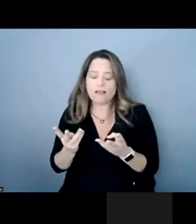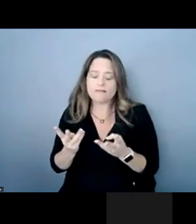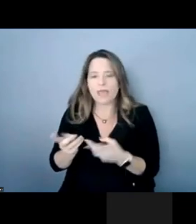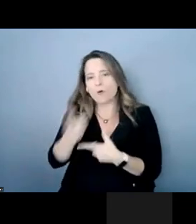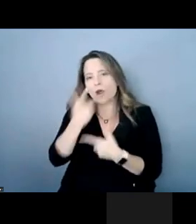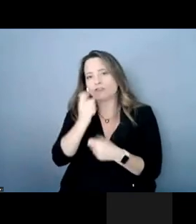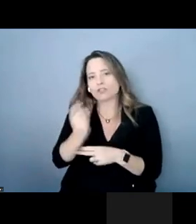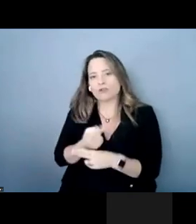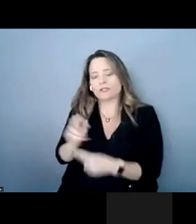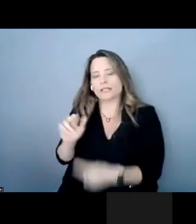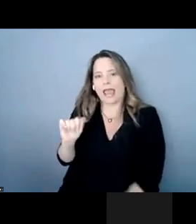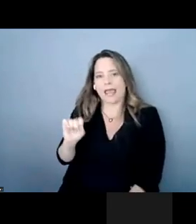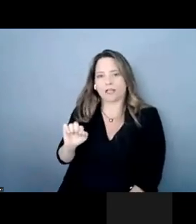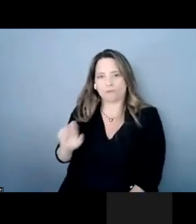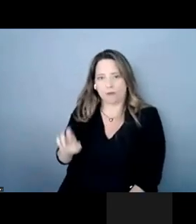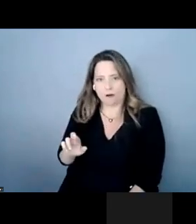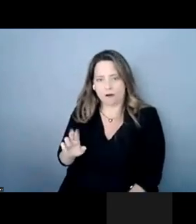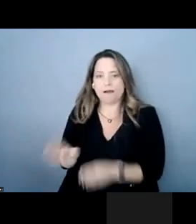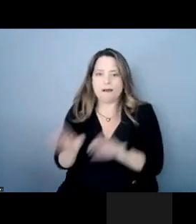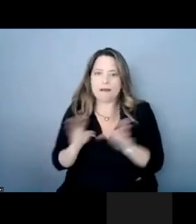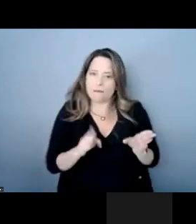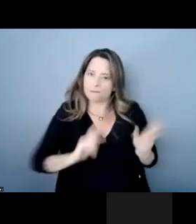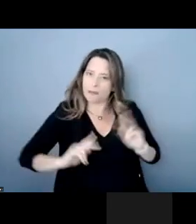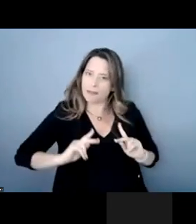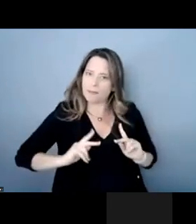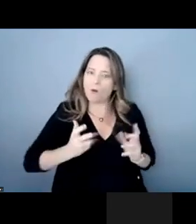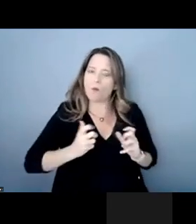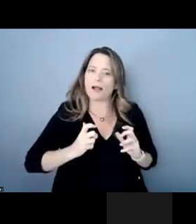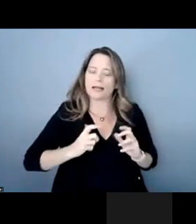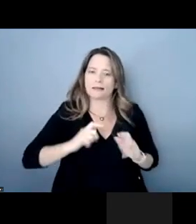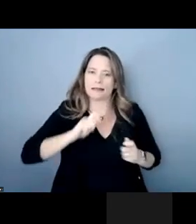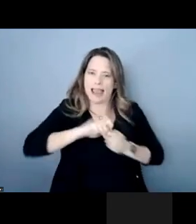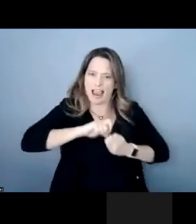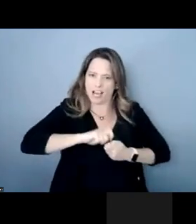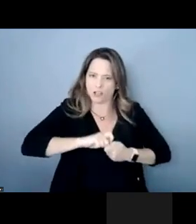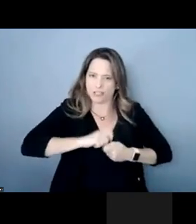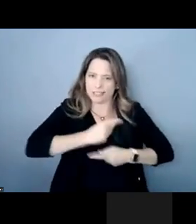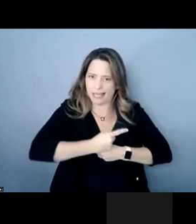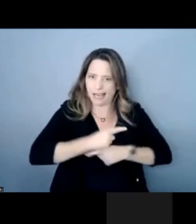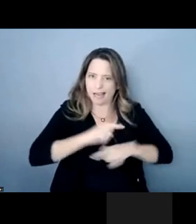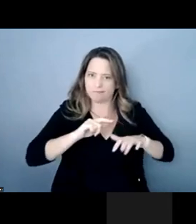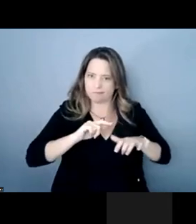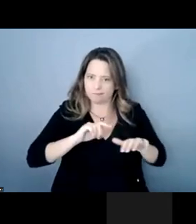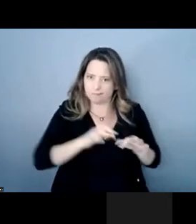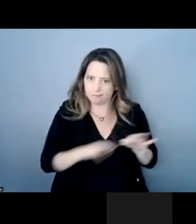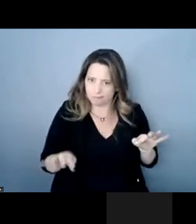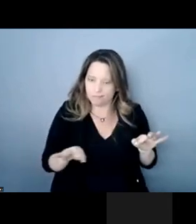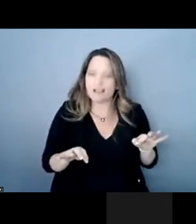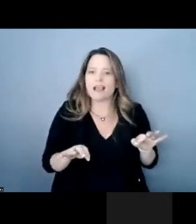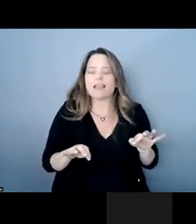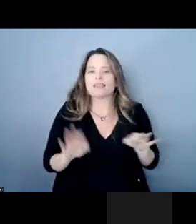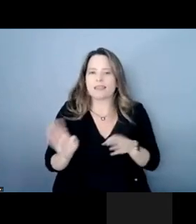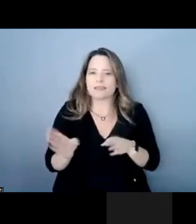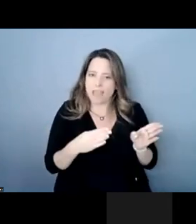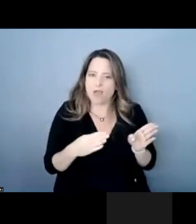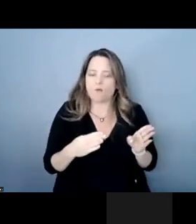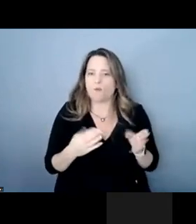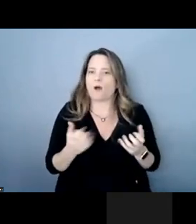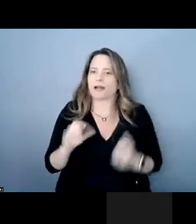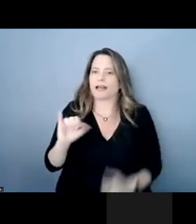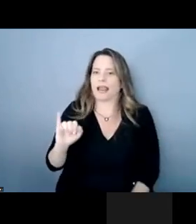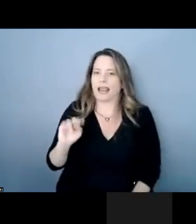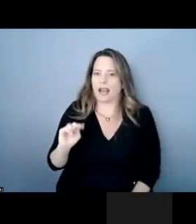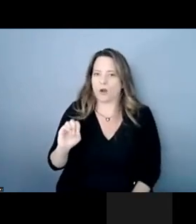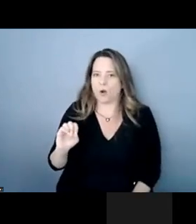whereas persons who needed better accuracy were looking at things like innocaption where you have a card provider